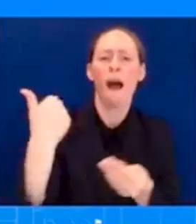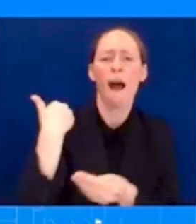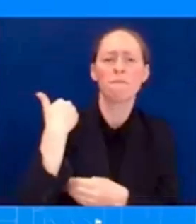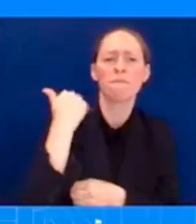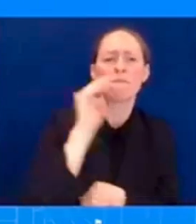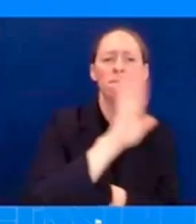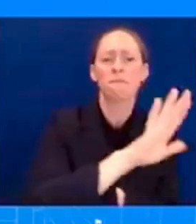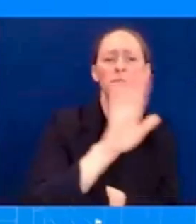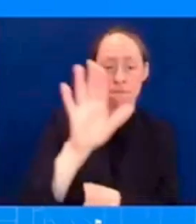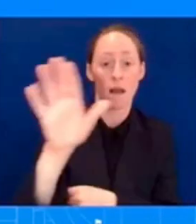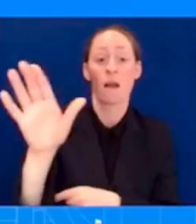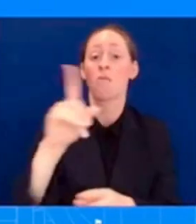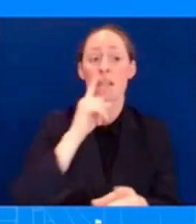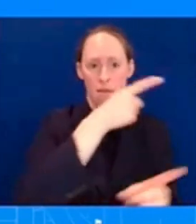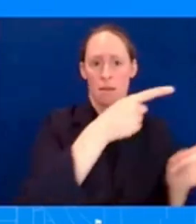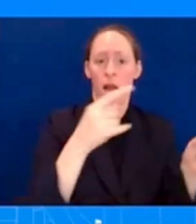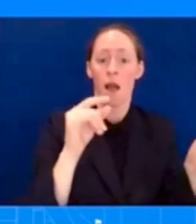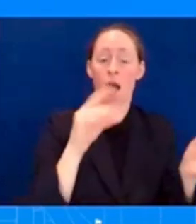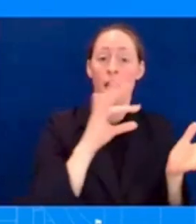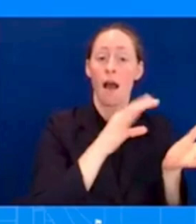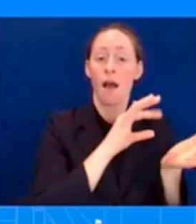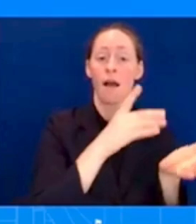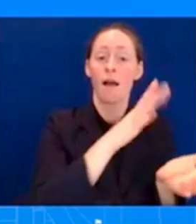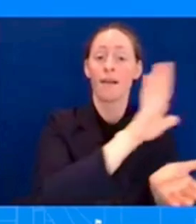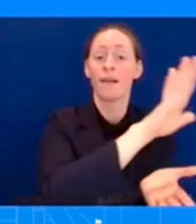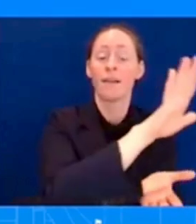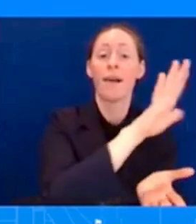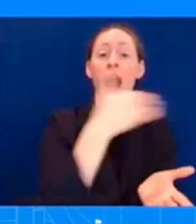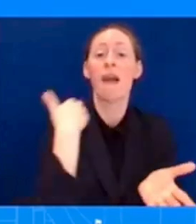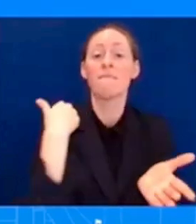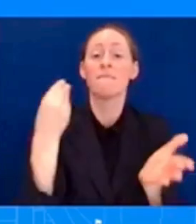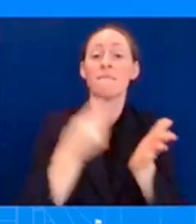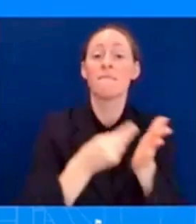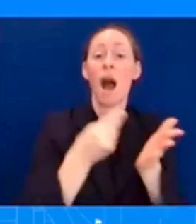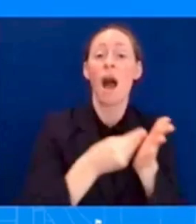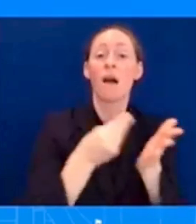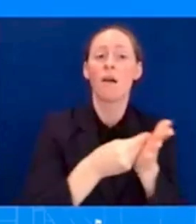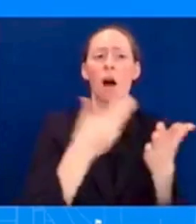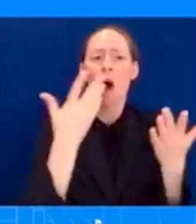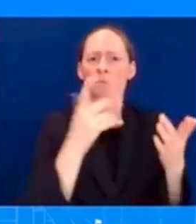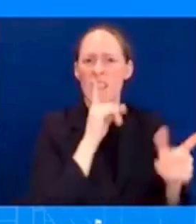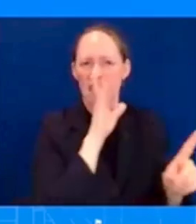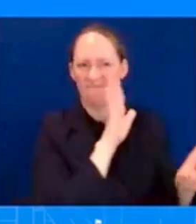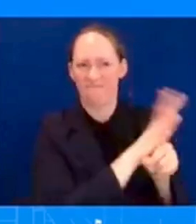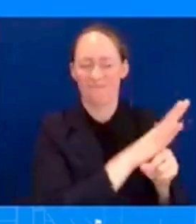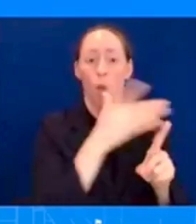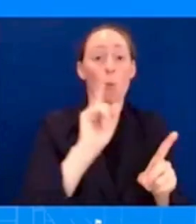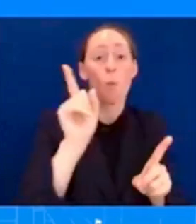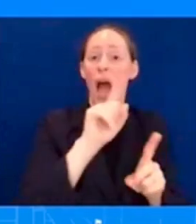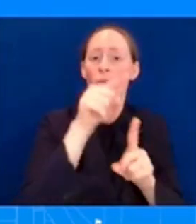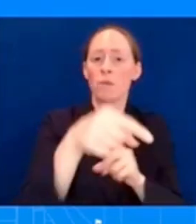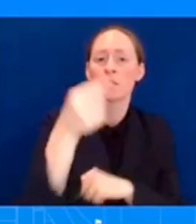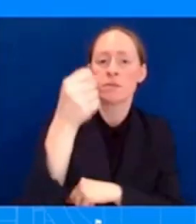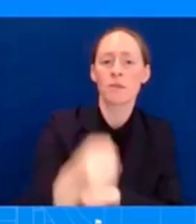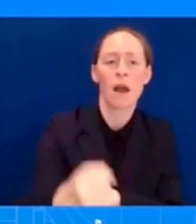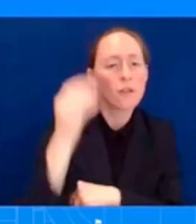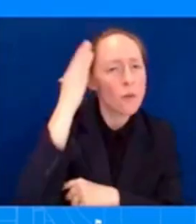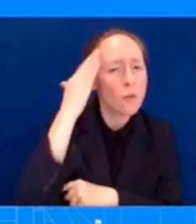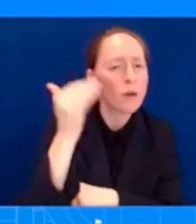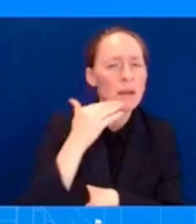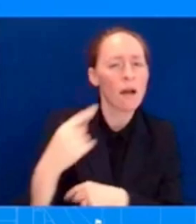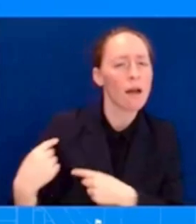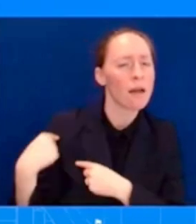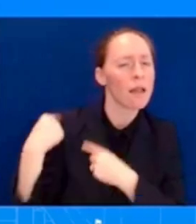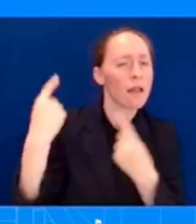money that, this is the money that the previous administration allowed Iran to make and keep in a special accounts. They let Iran, Iran